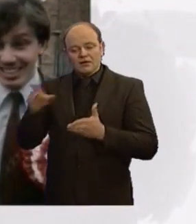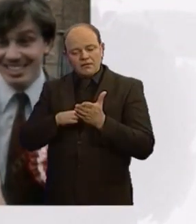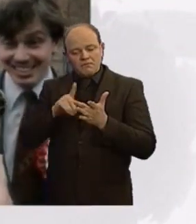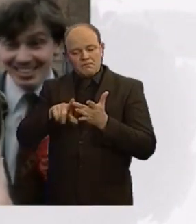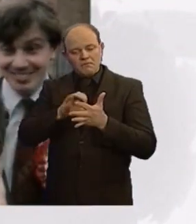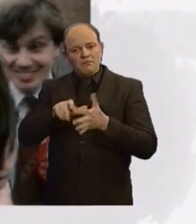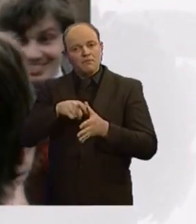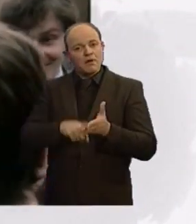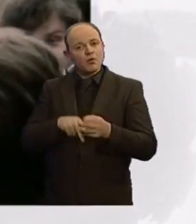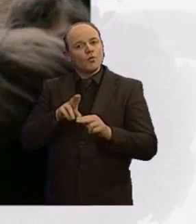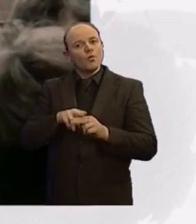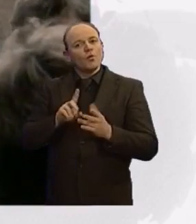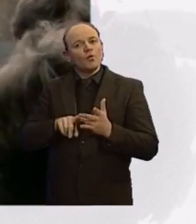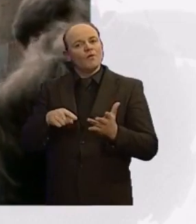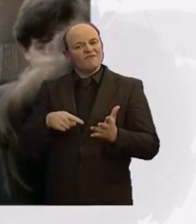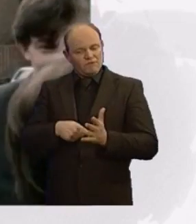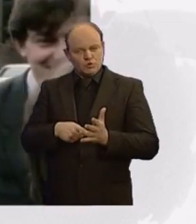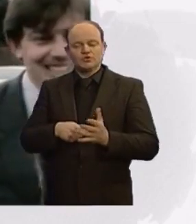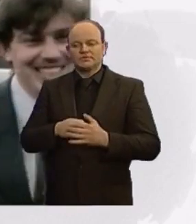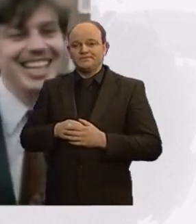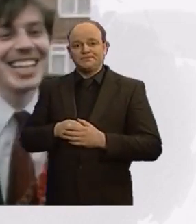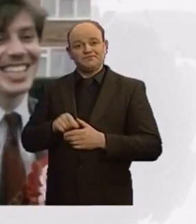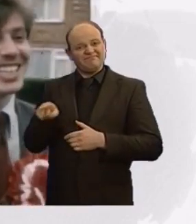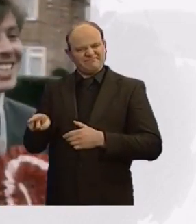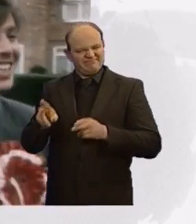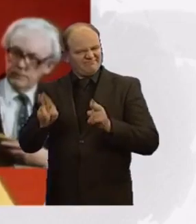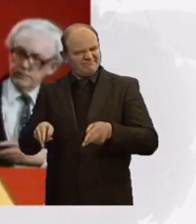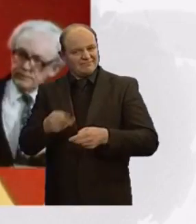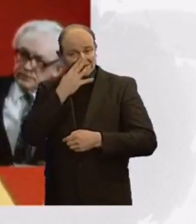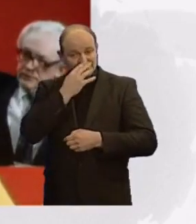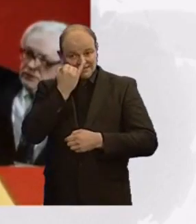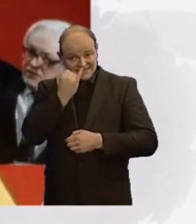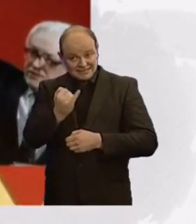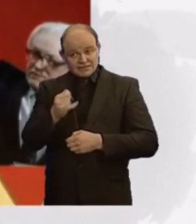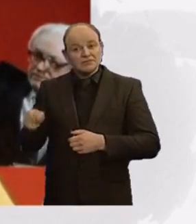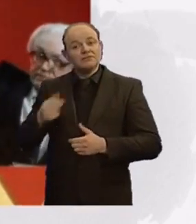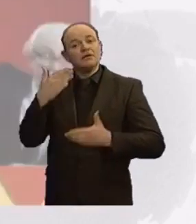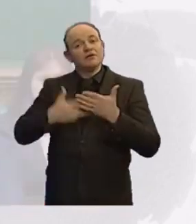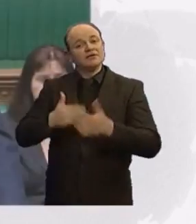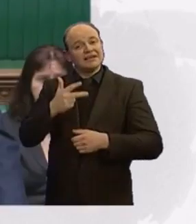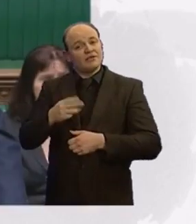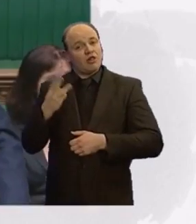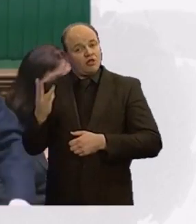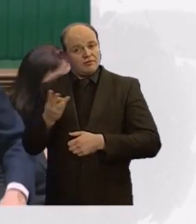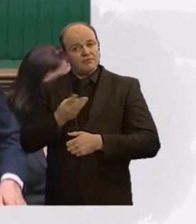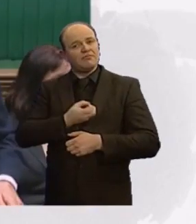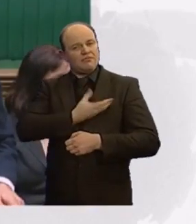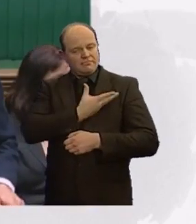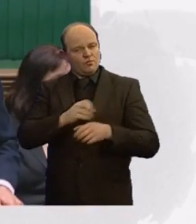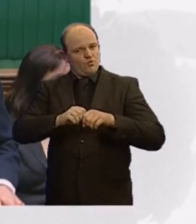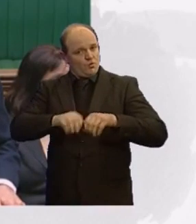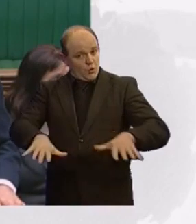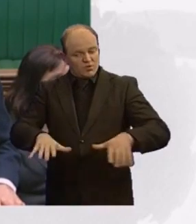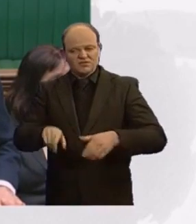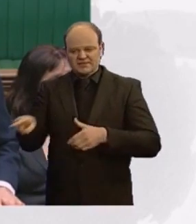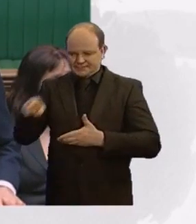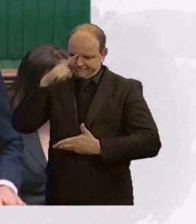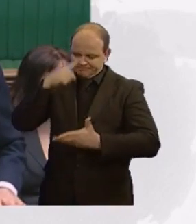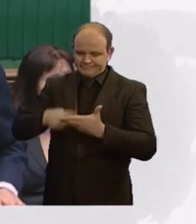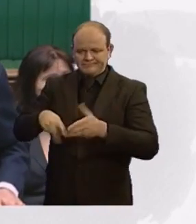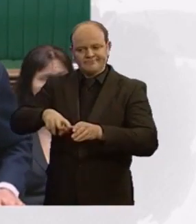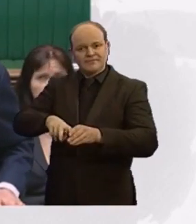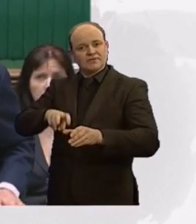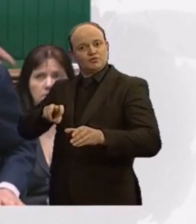after Labour's catastrophic election defeat in 1983. This news will be received with great